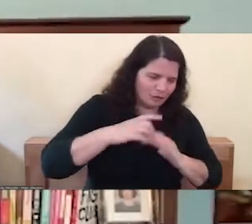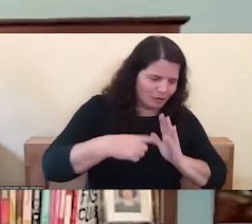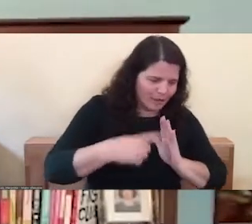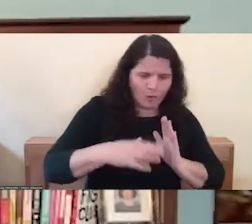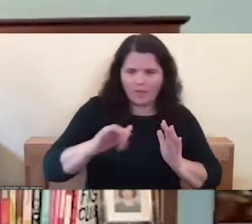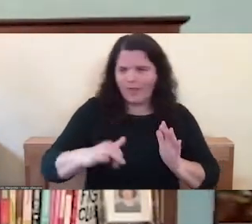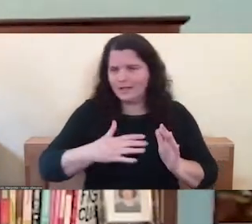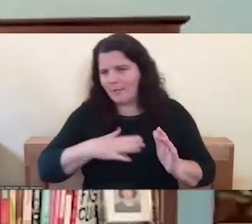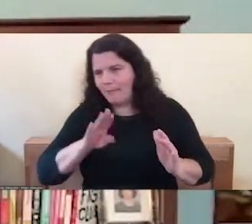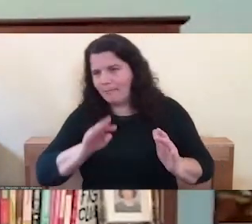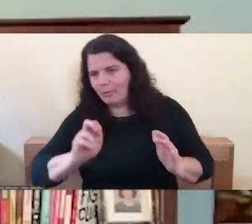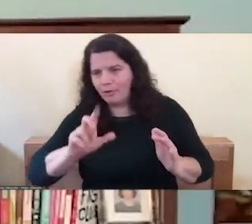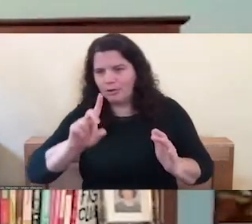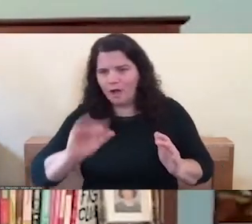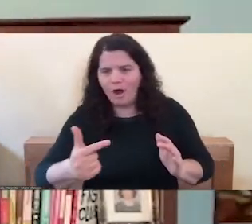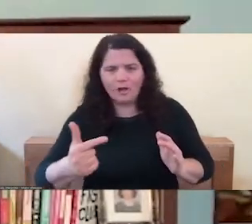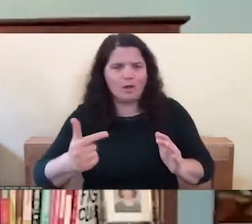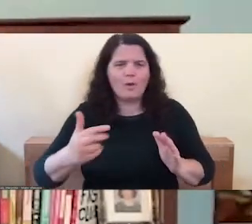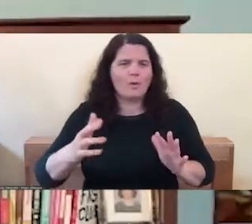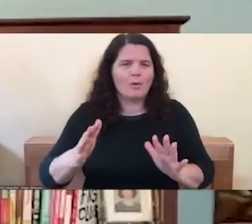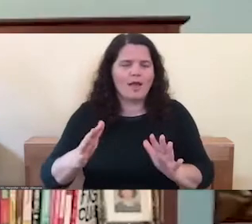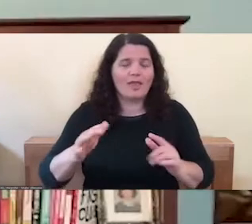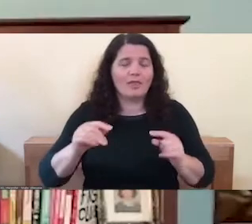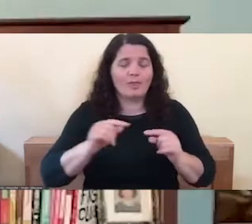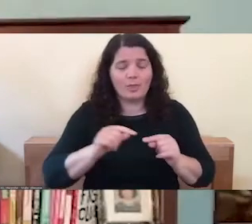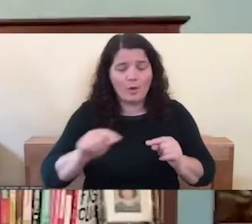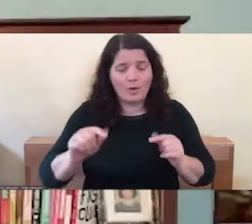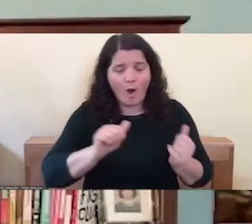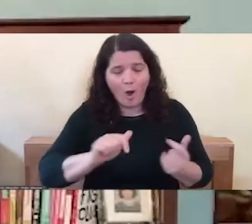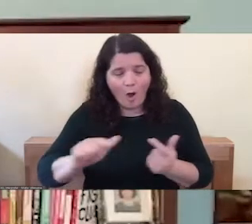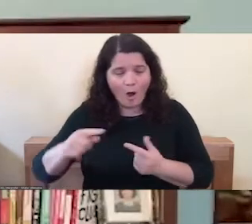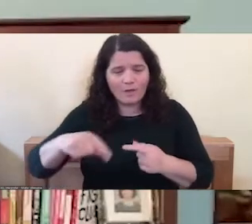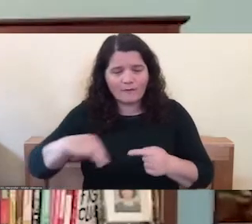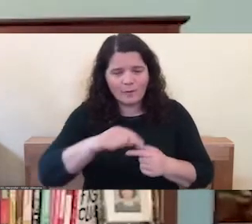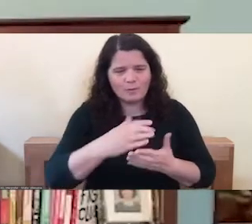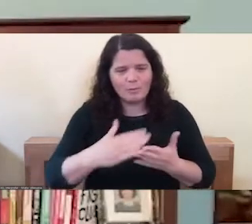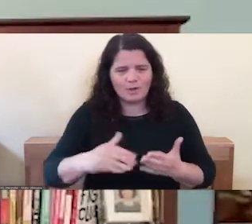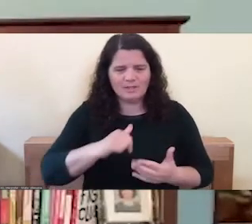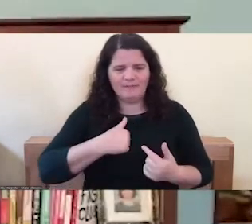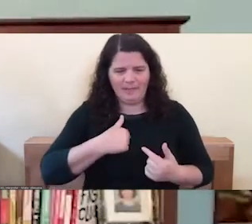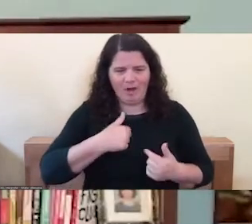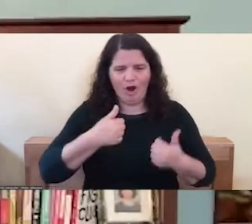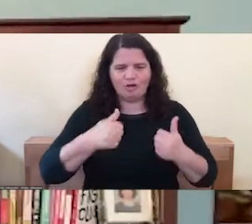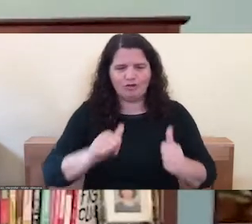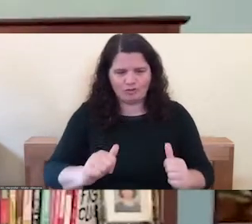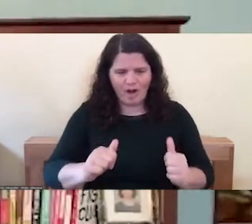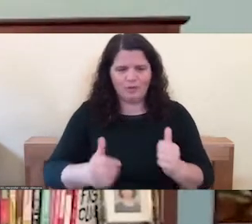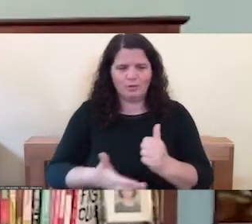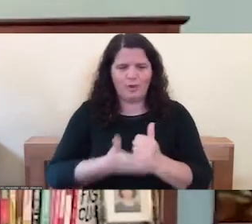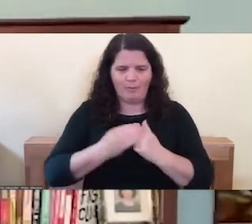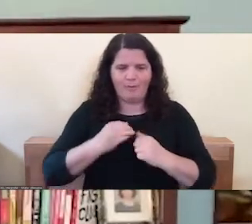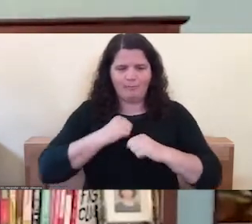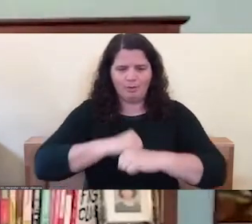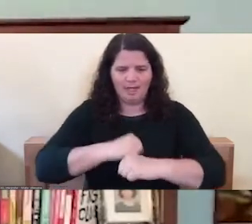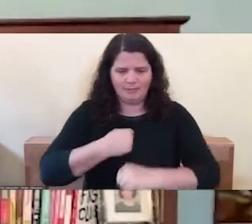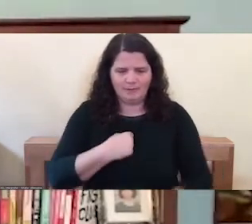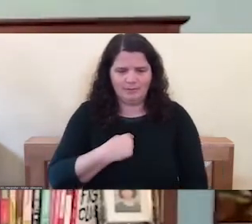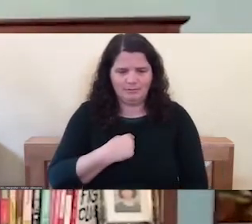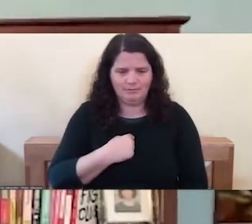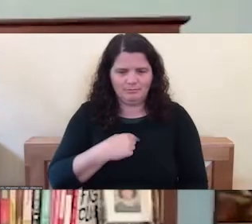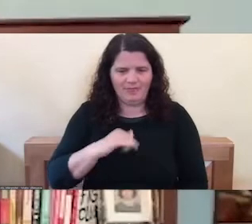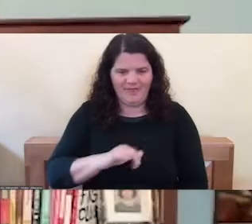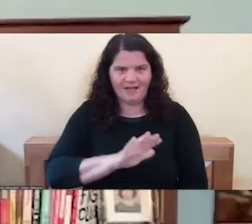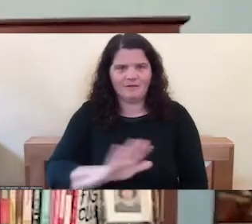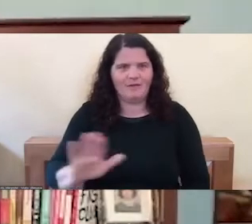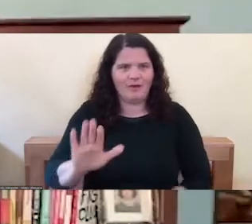these are parts of ourselves that are really just trying to help us and protect us. That's their whole function. That's what they do. And they